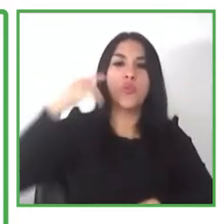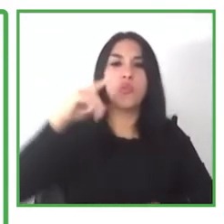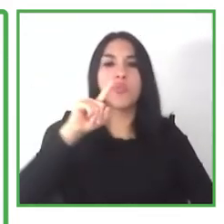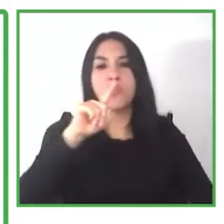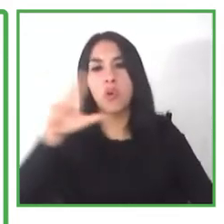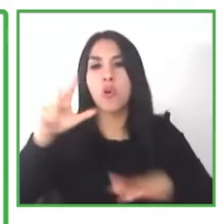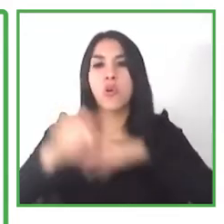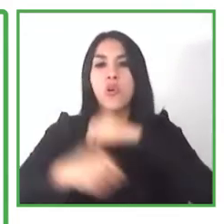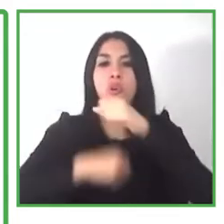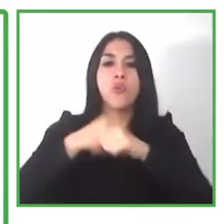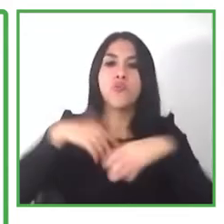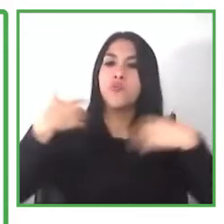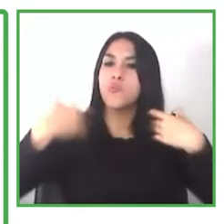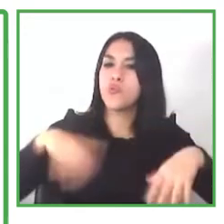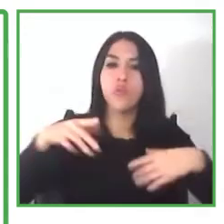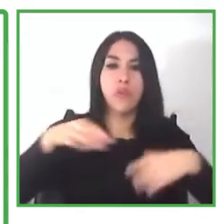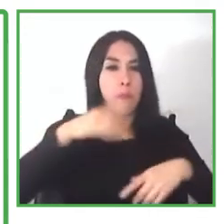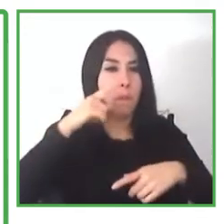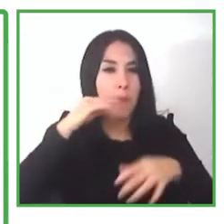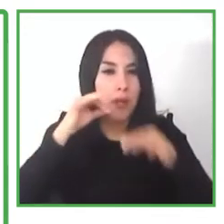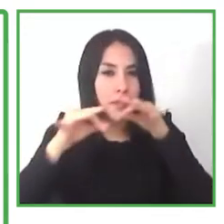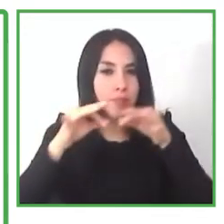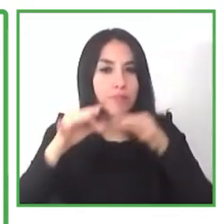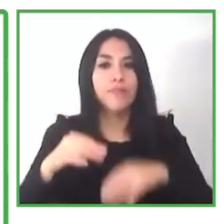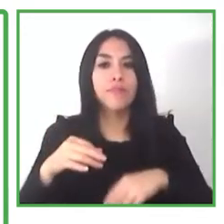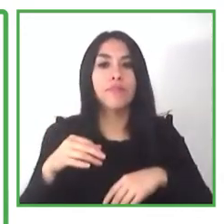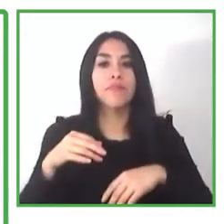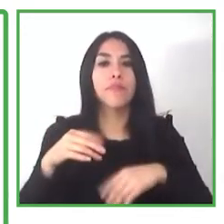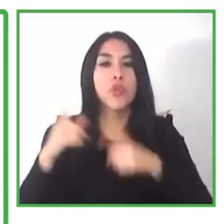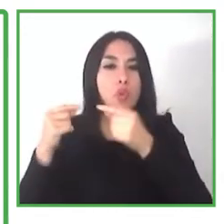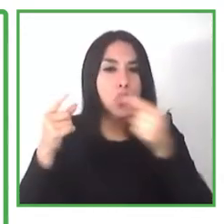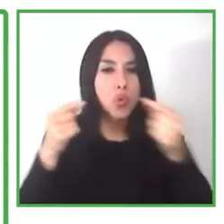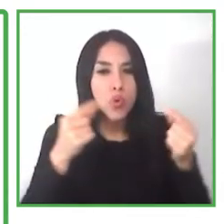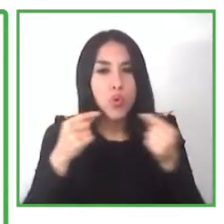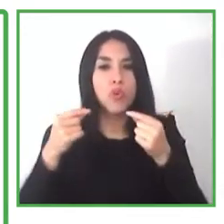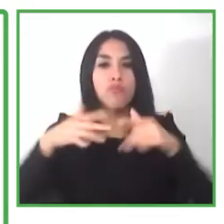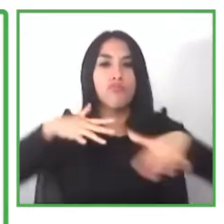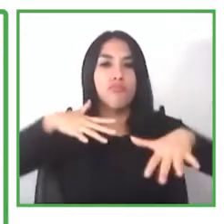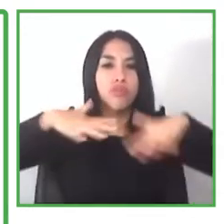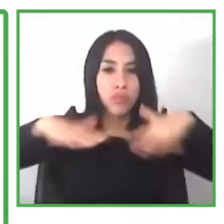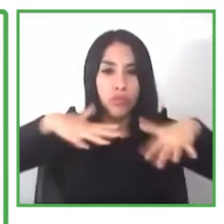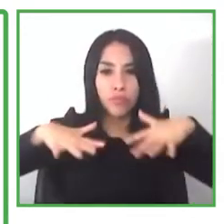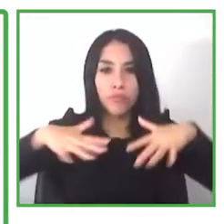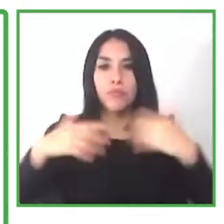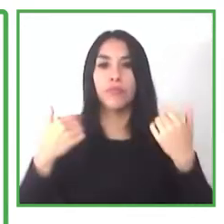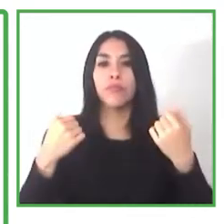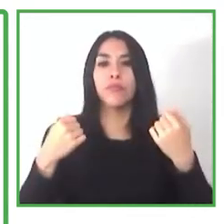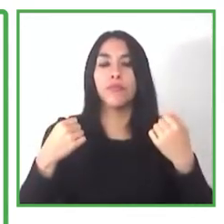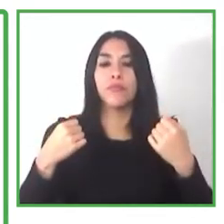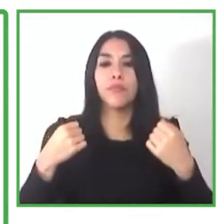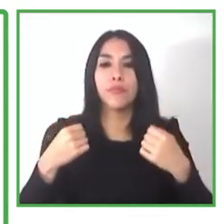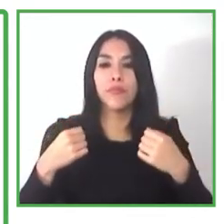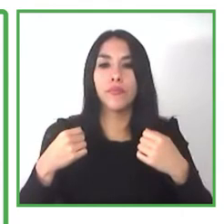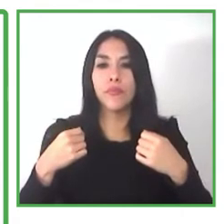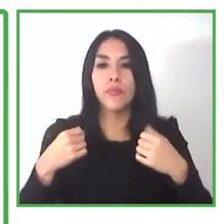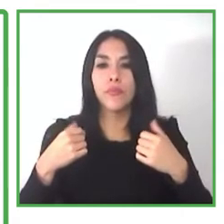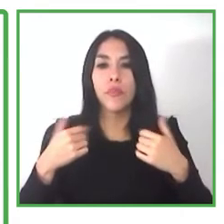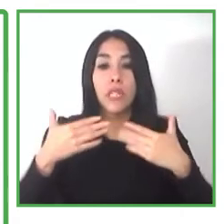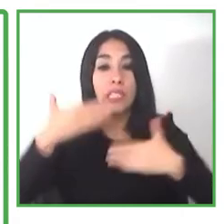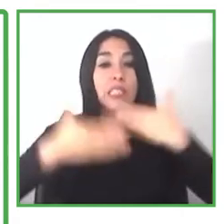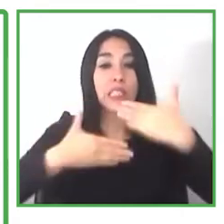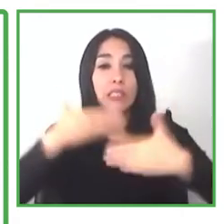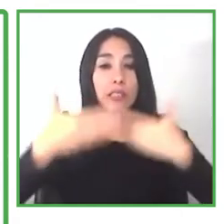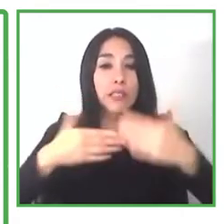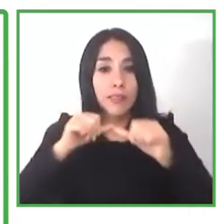occupational activities try to keep their physical mental health as better as possible but